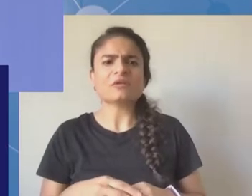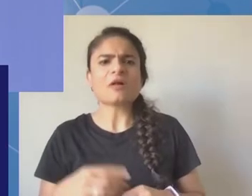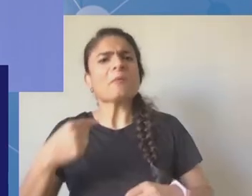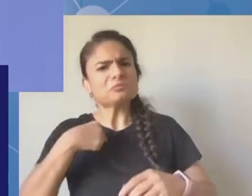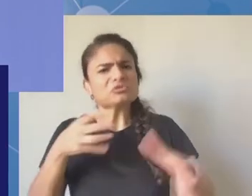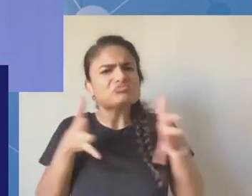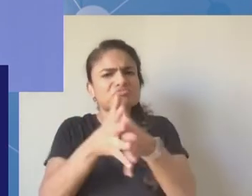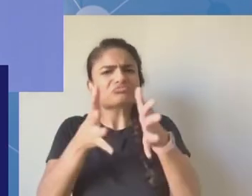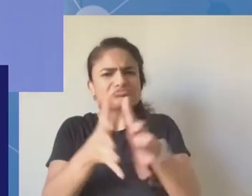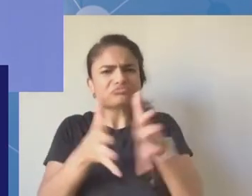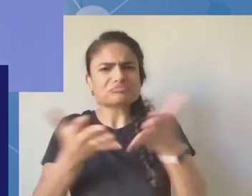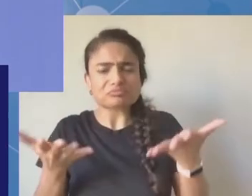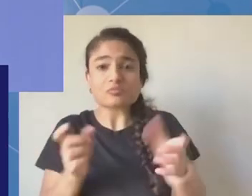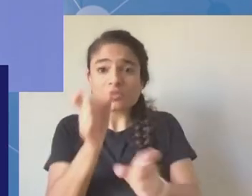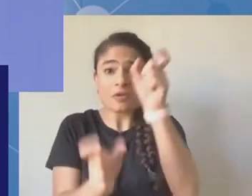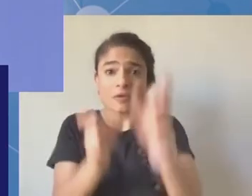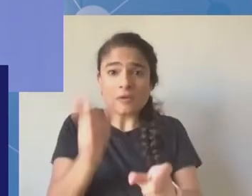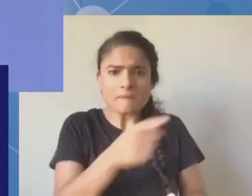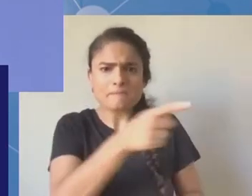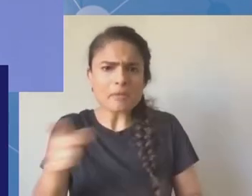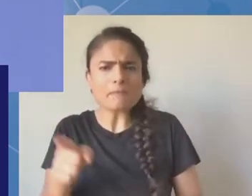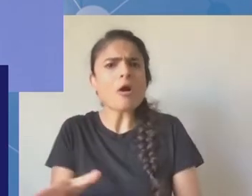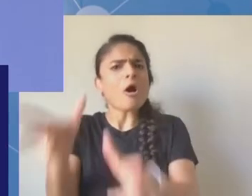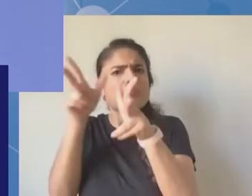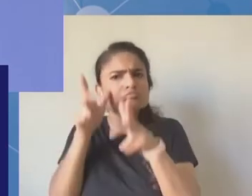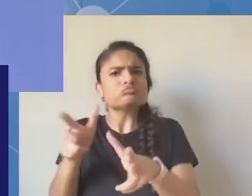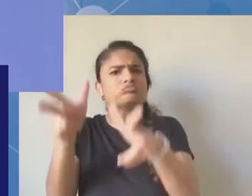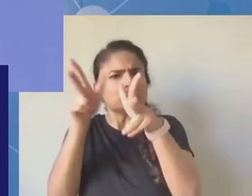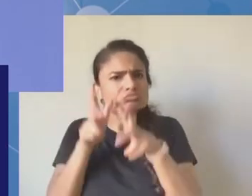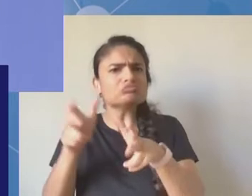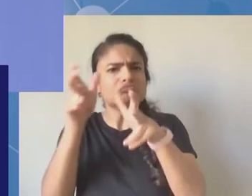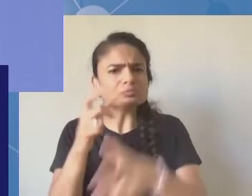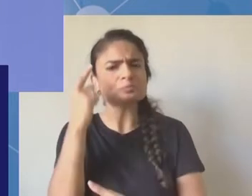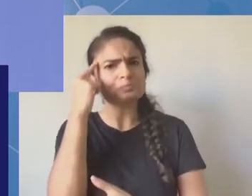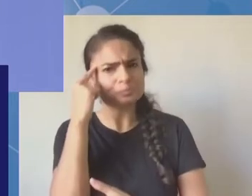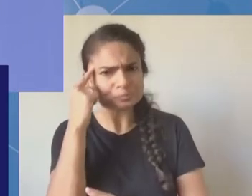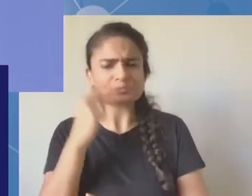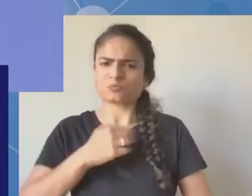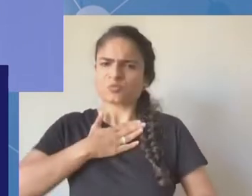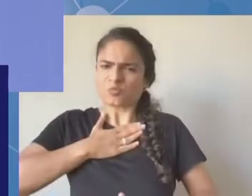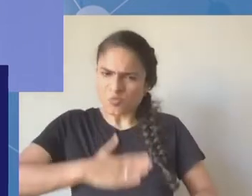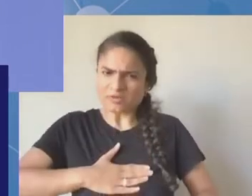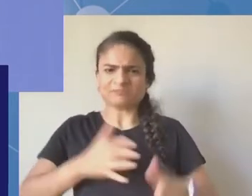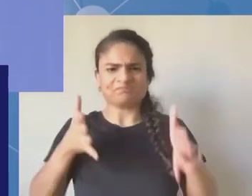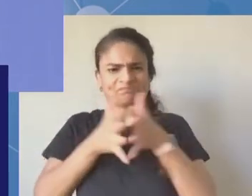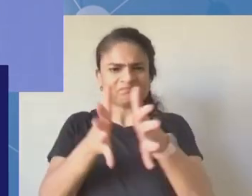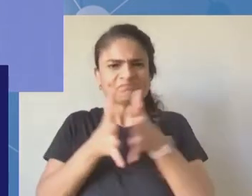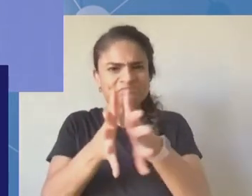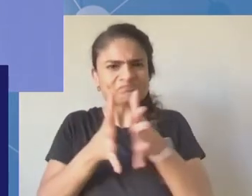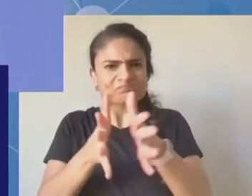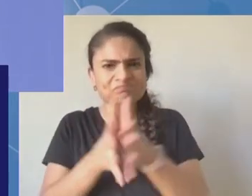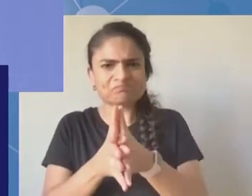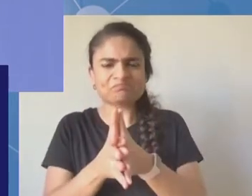to the floor. So first, starting from my right, I'd like to introduce the chair of the 2021 MAG,